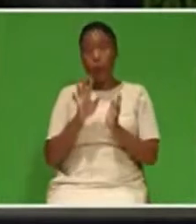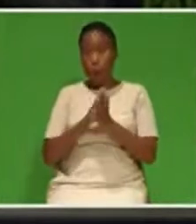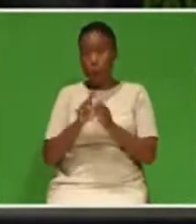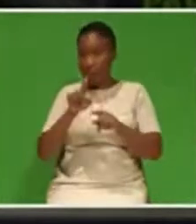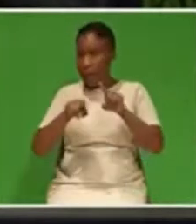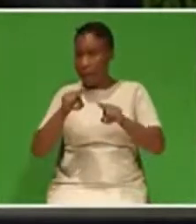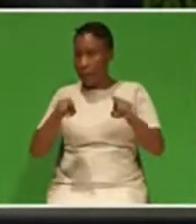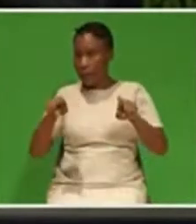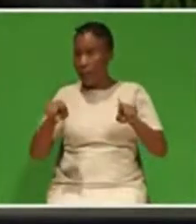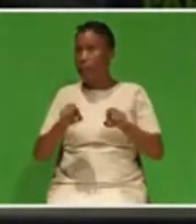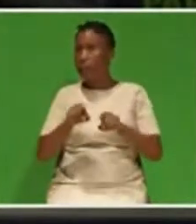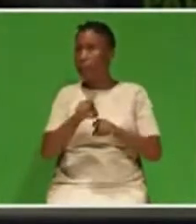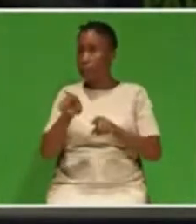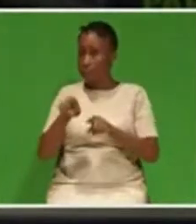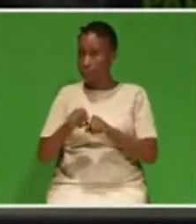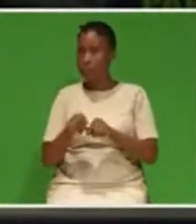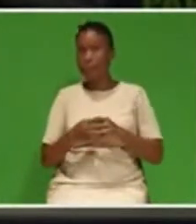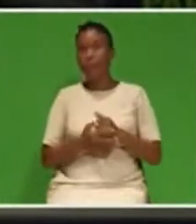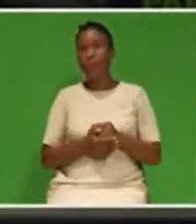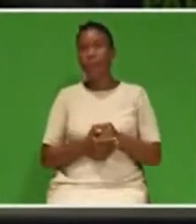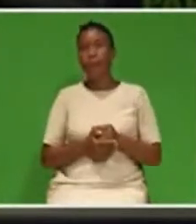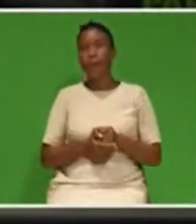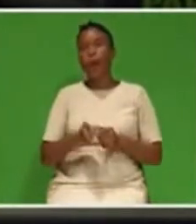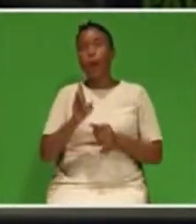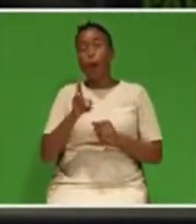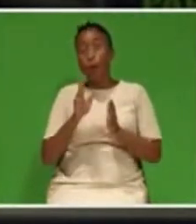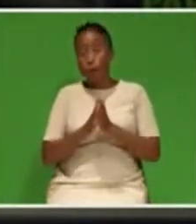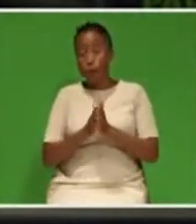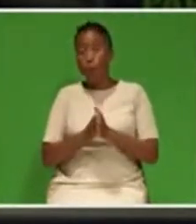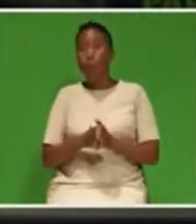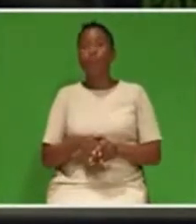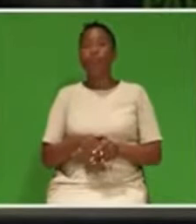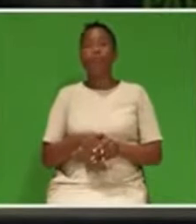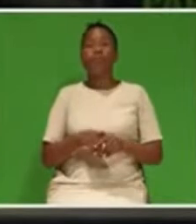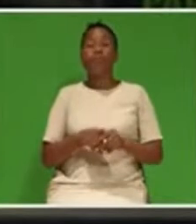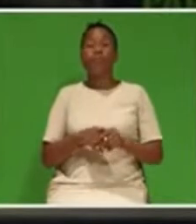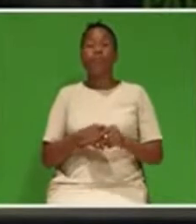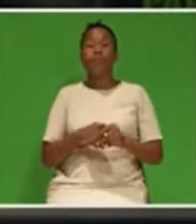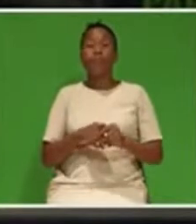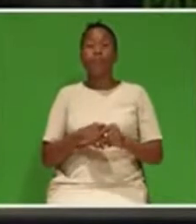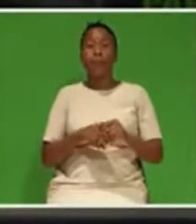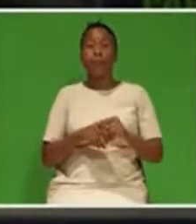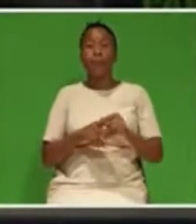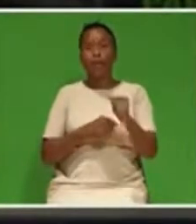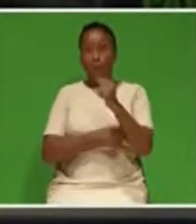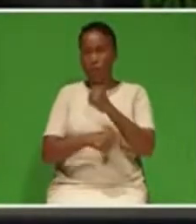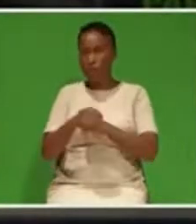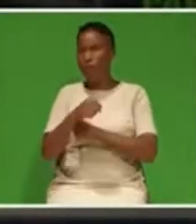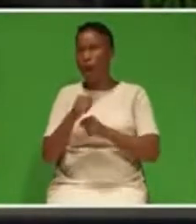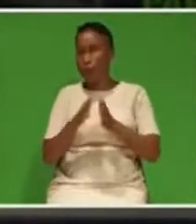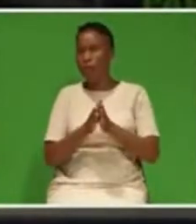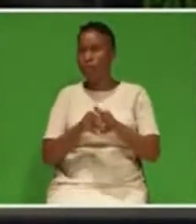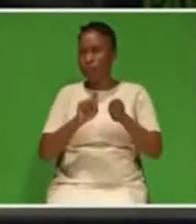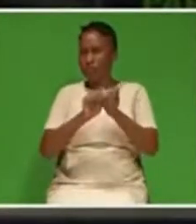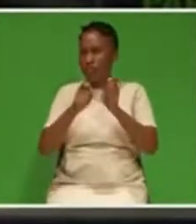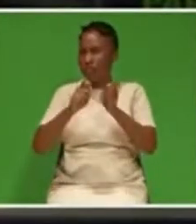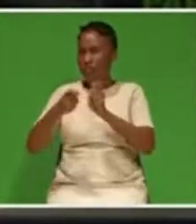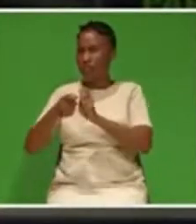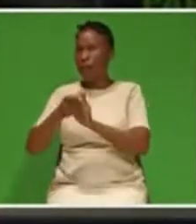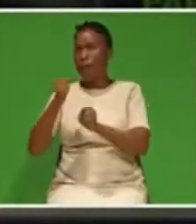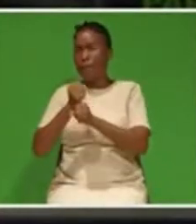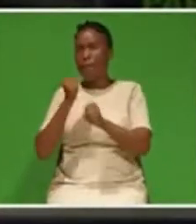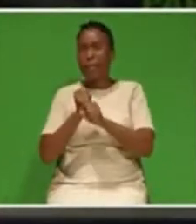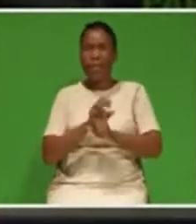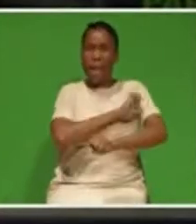We are also undertaking structural reforms in energy, in water, in our ports and